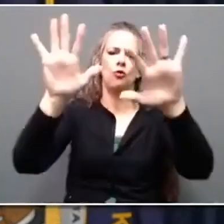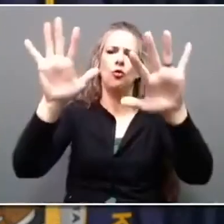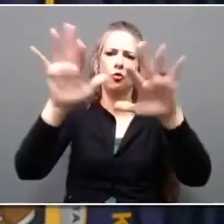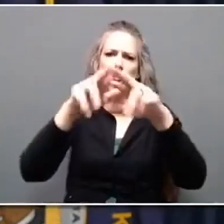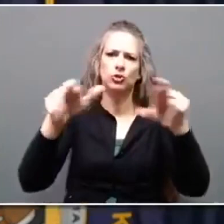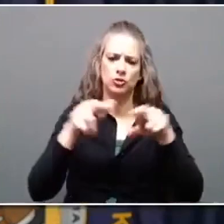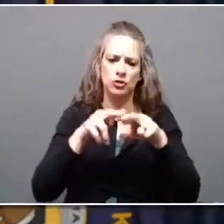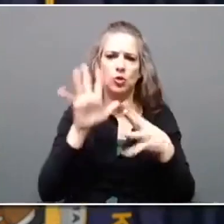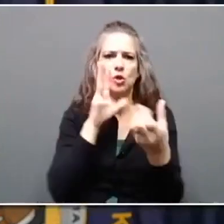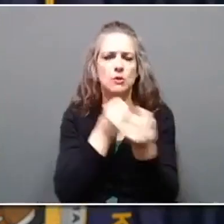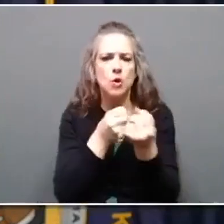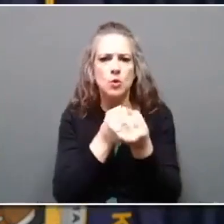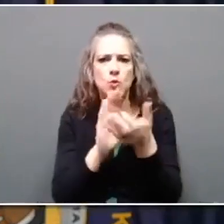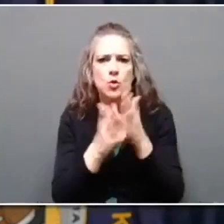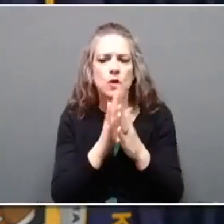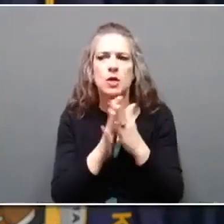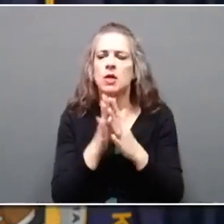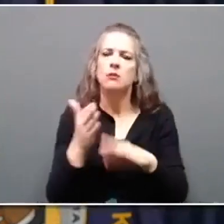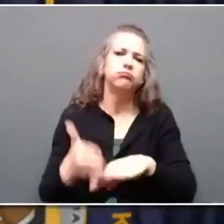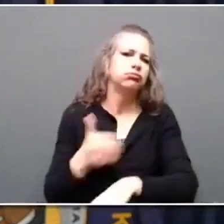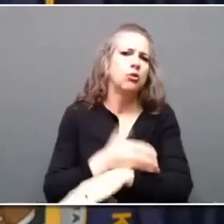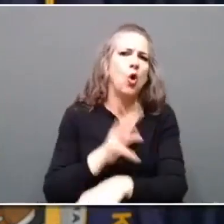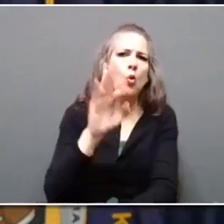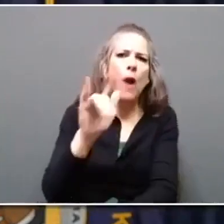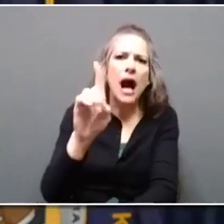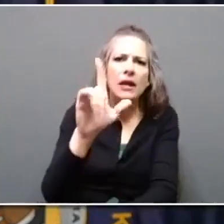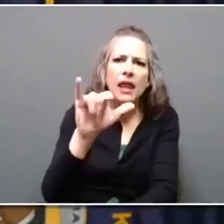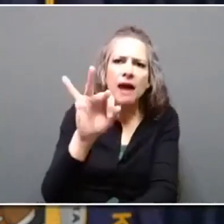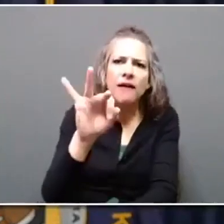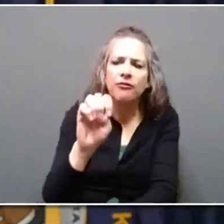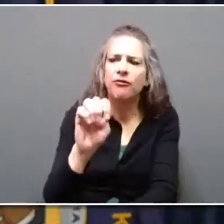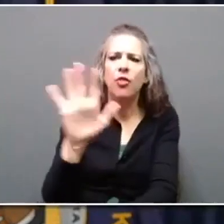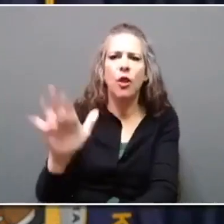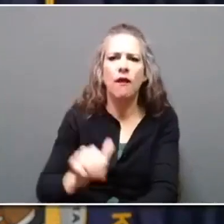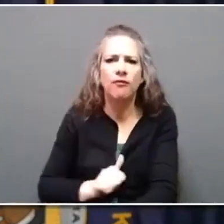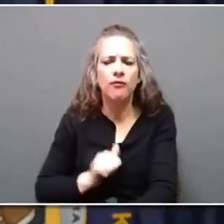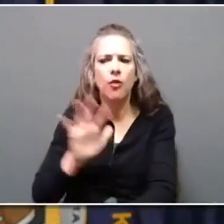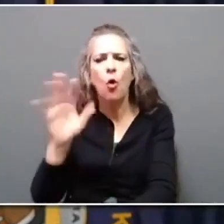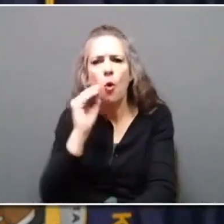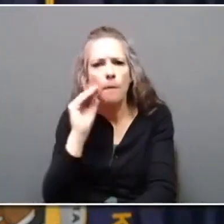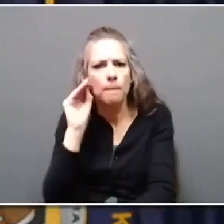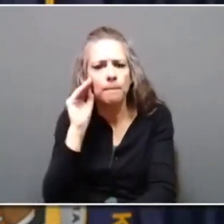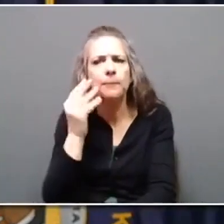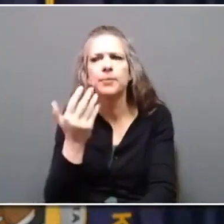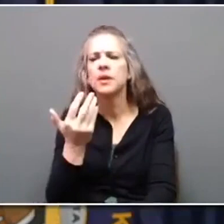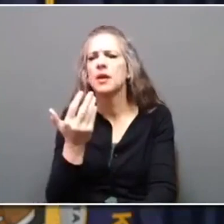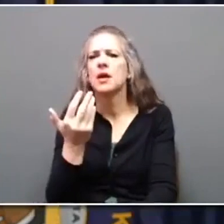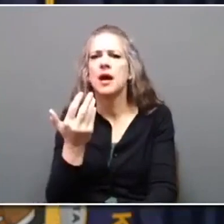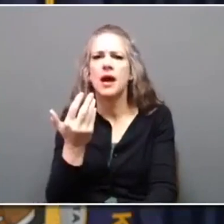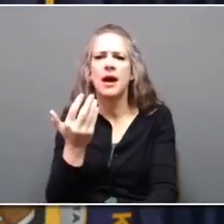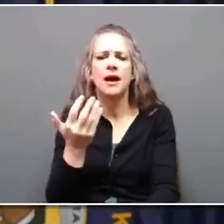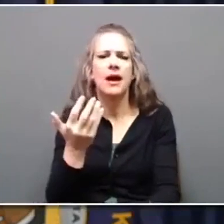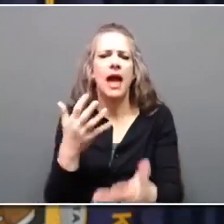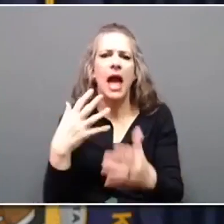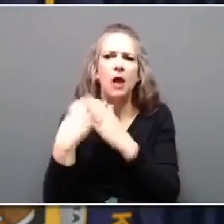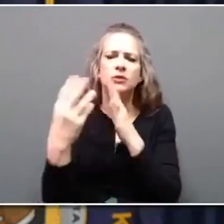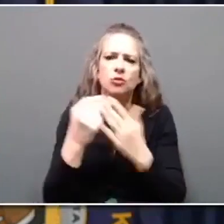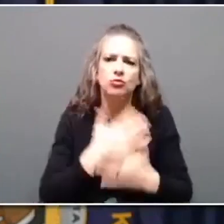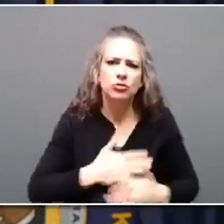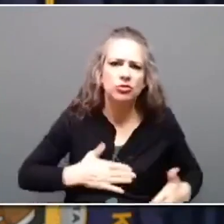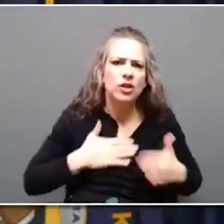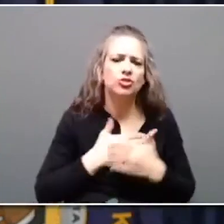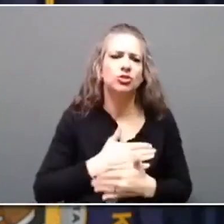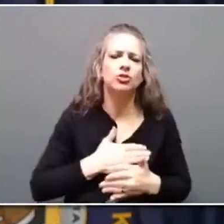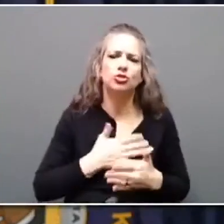enhance wildlife habitat, which is so important, and expand outdoor recreation. As we're also continuing this